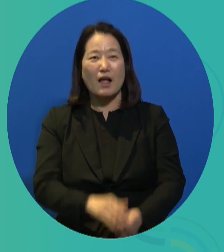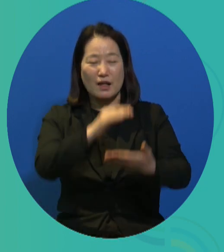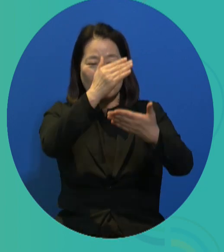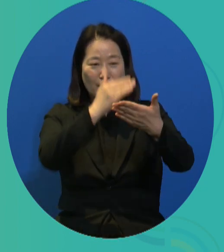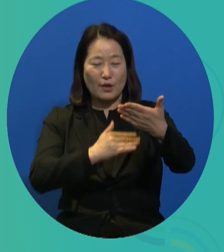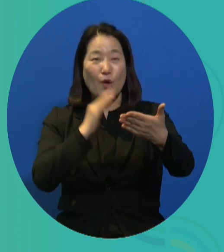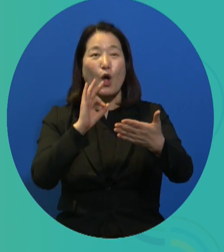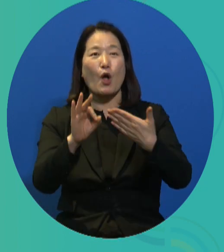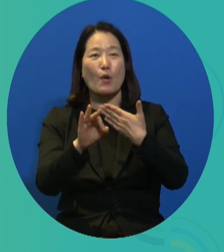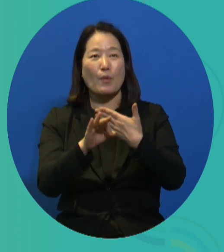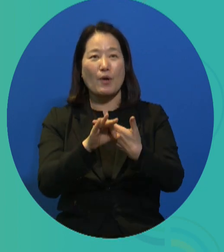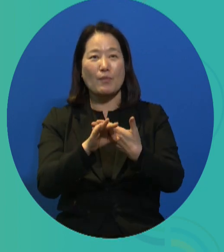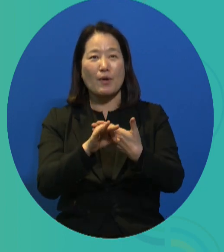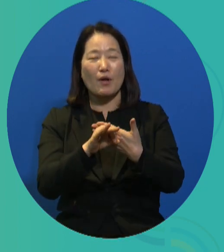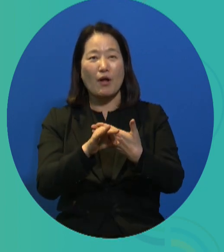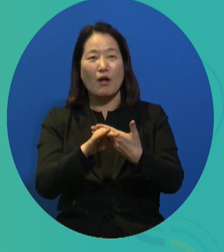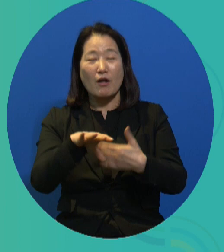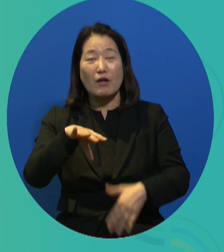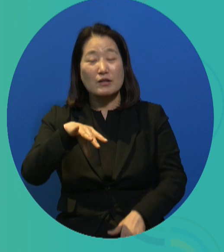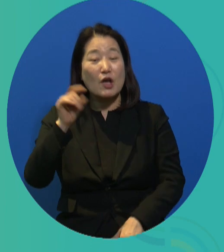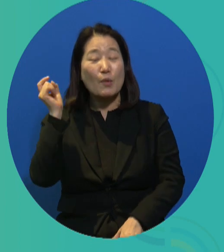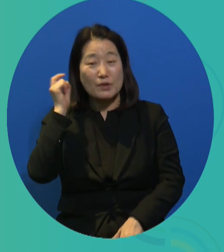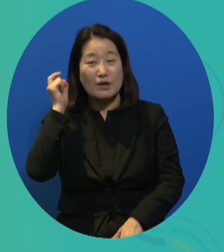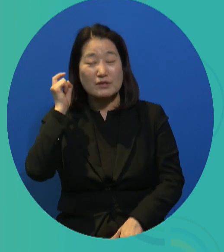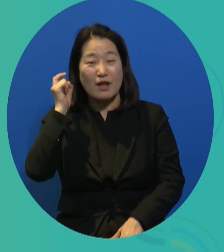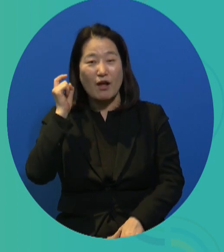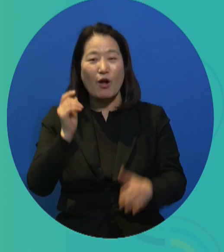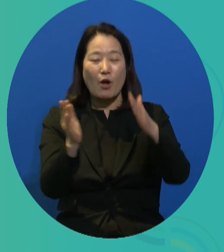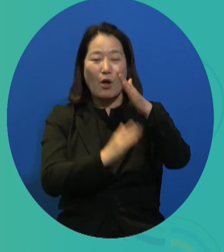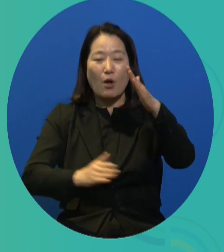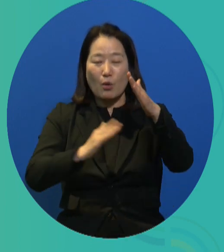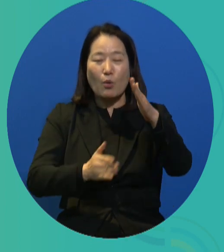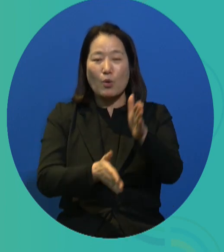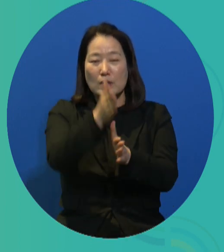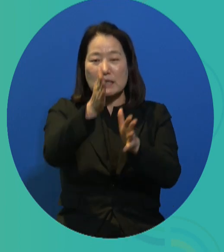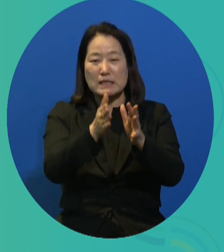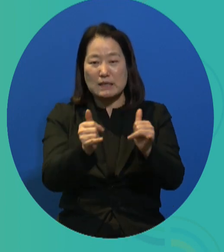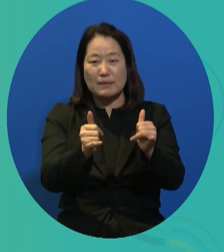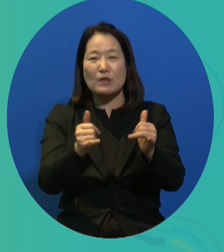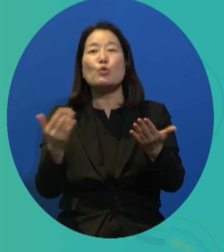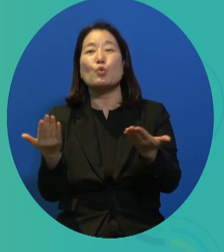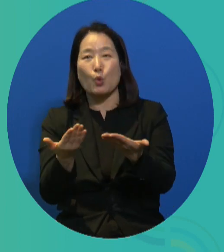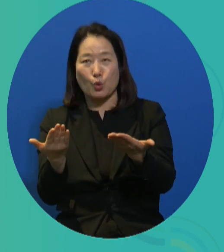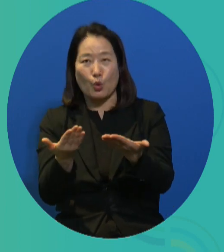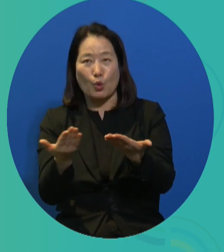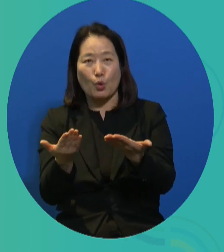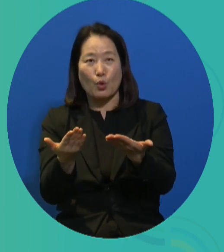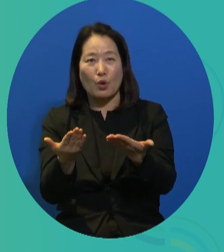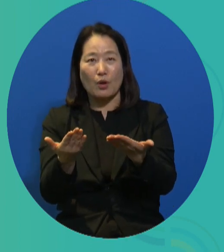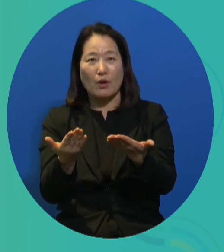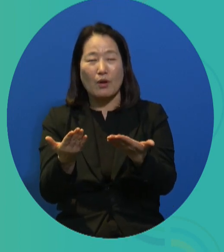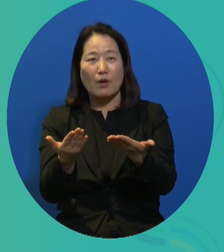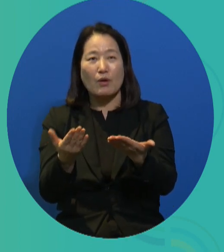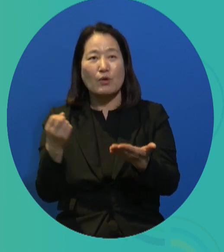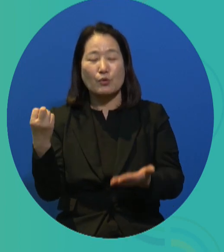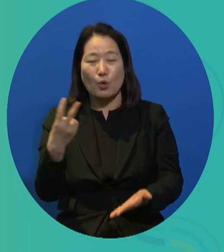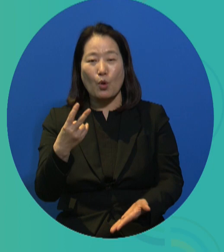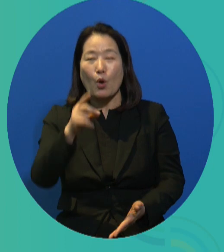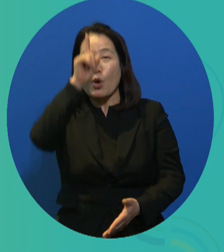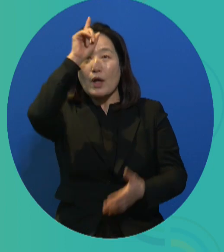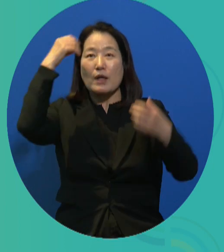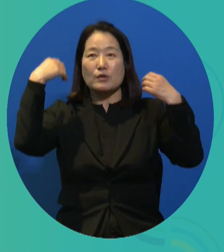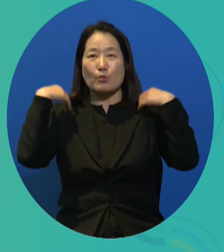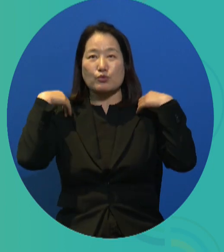to do with disability and labor in the fourth industrial revolution, where the panelists introduced the concept of public